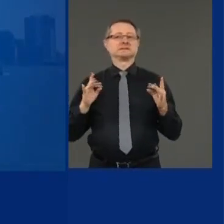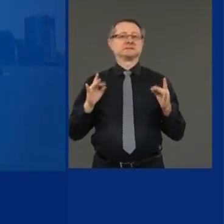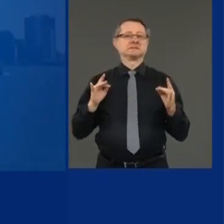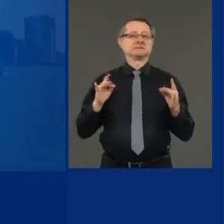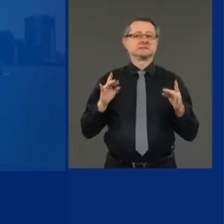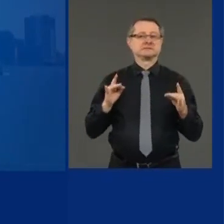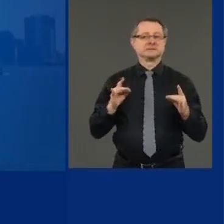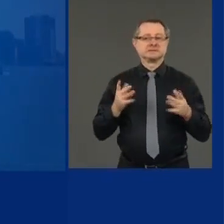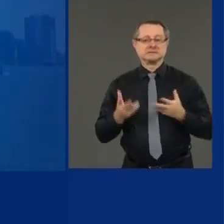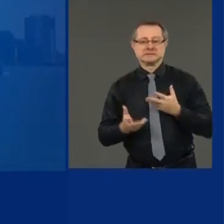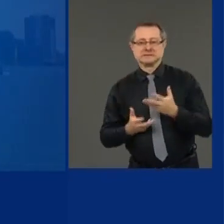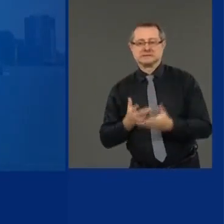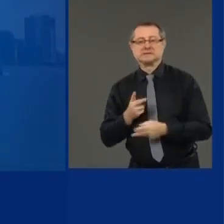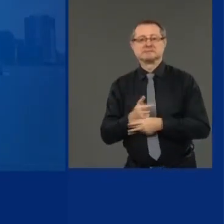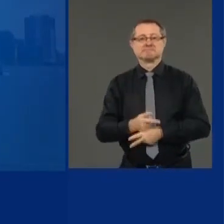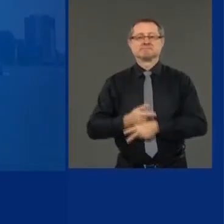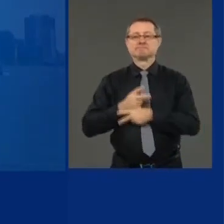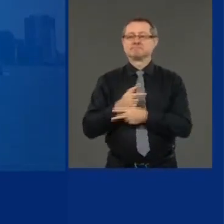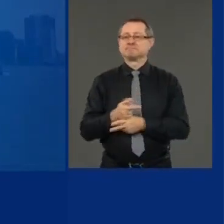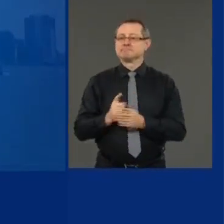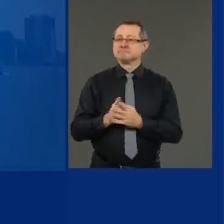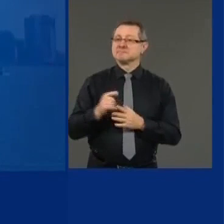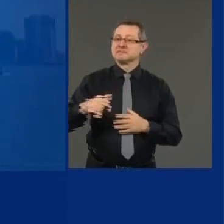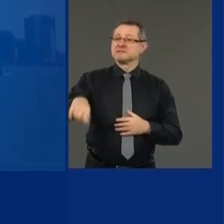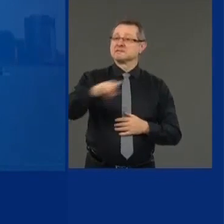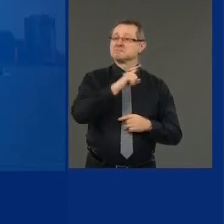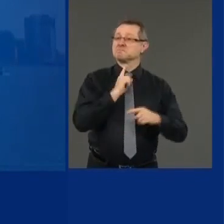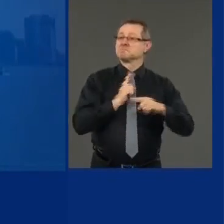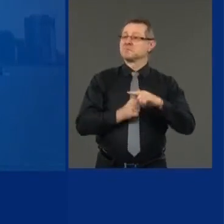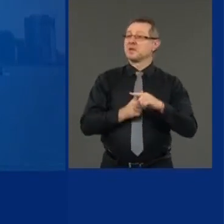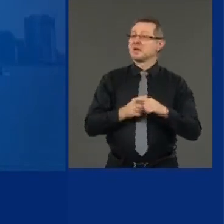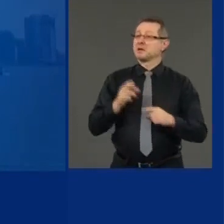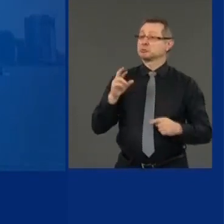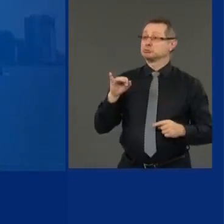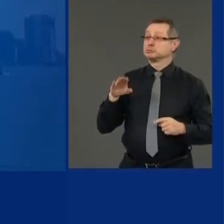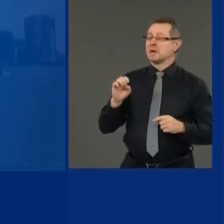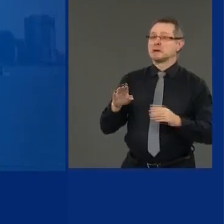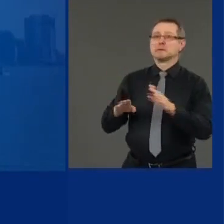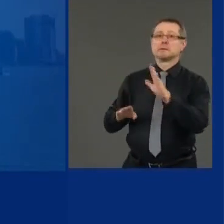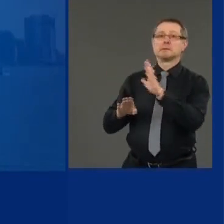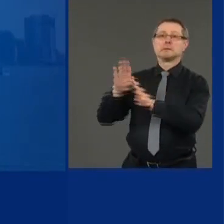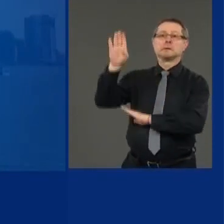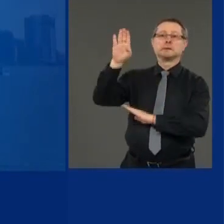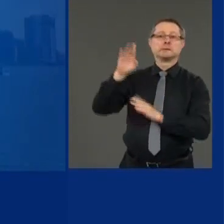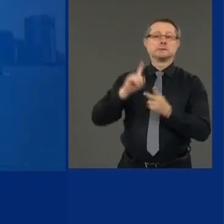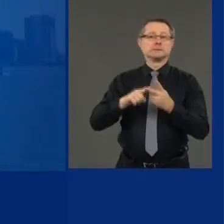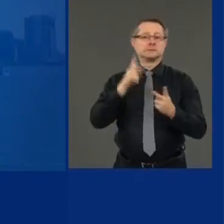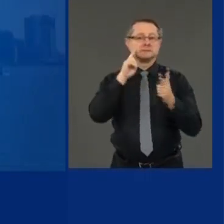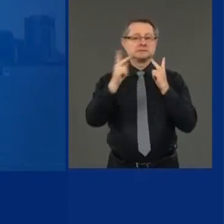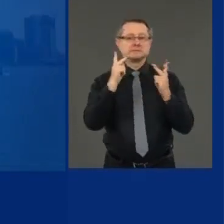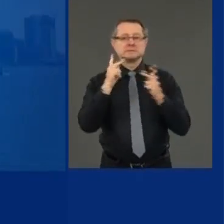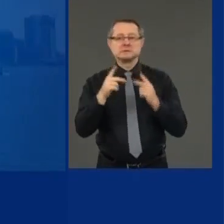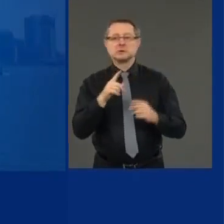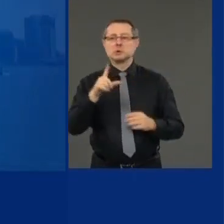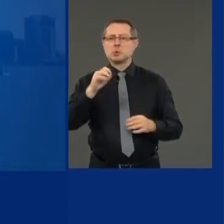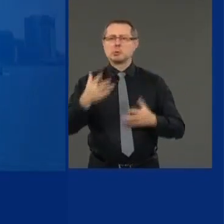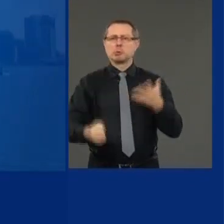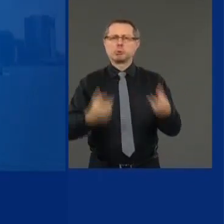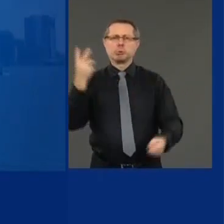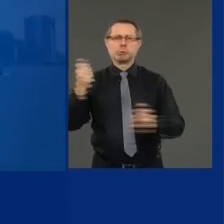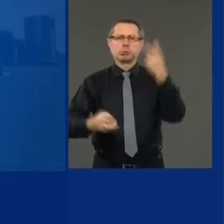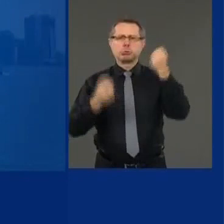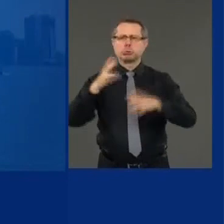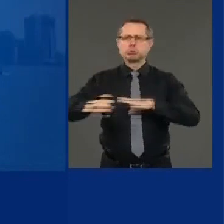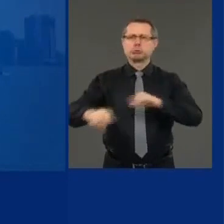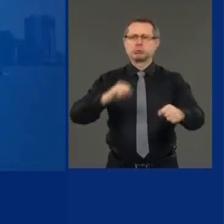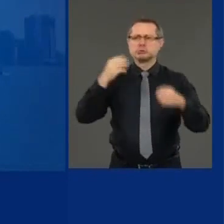uh, the crime increase, put on top of that, the scenes of looting that we've seen, put on top of that issues with the